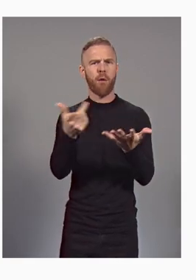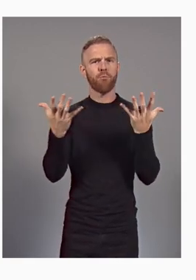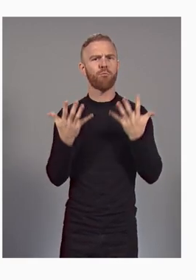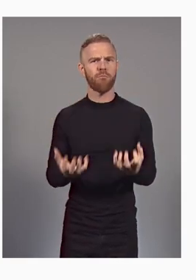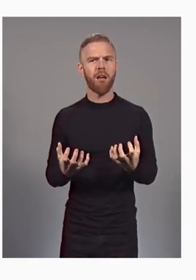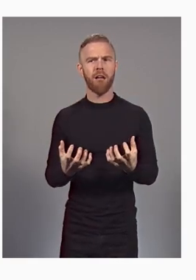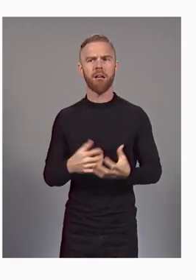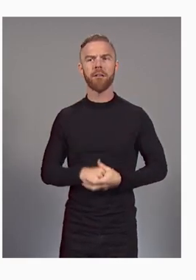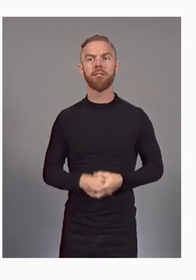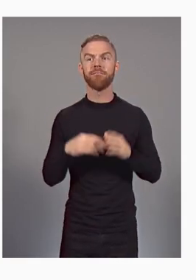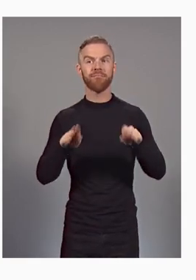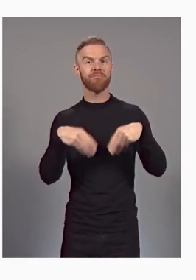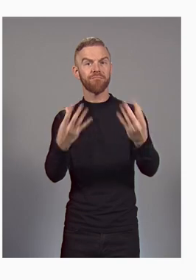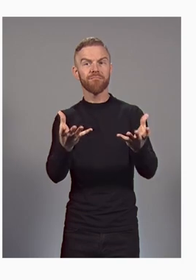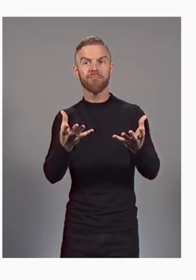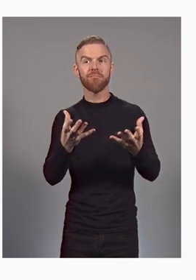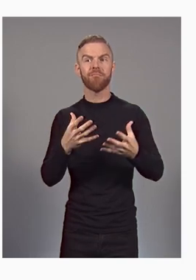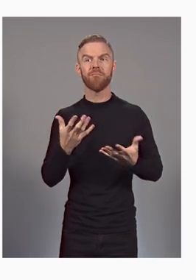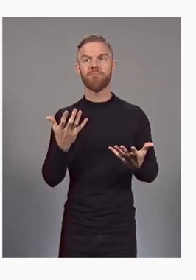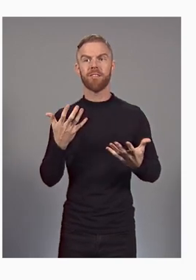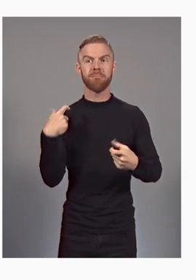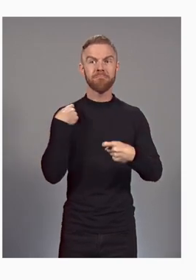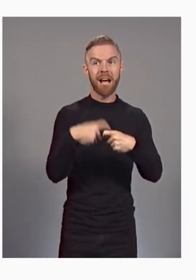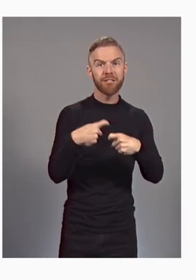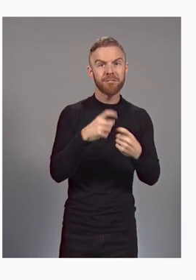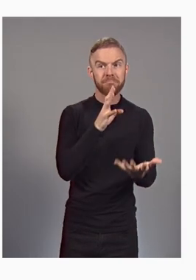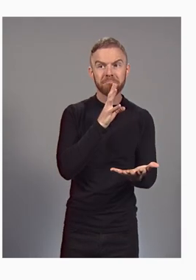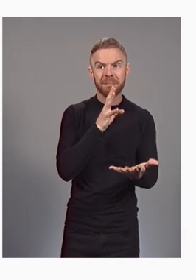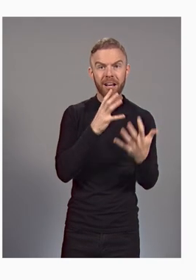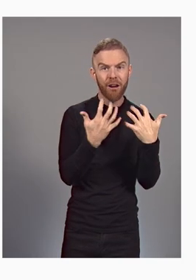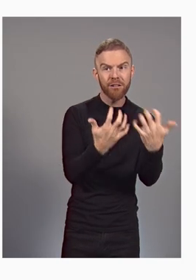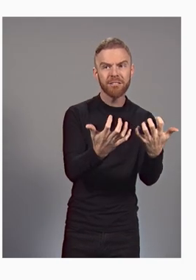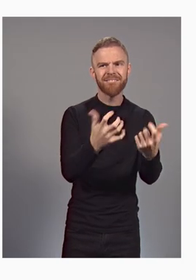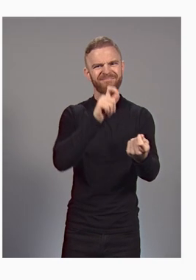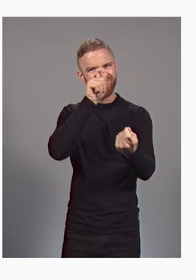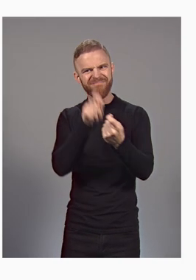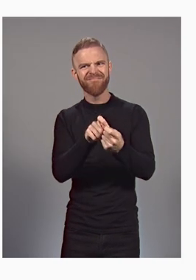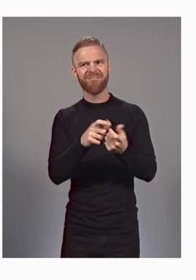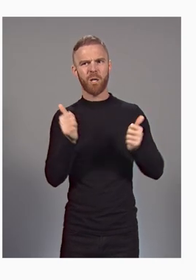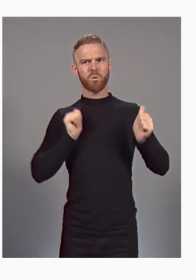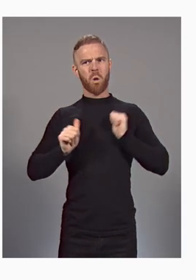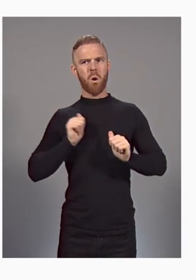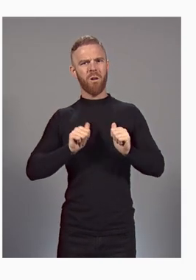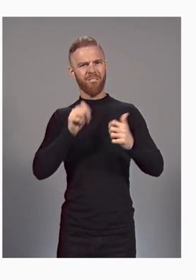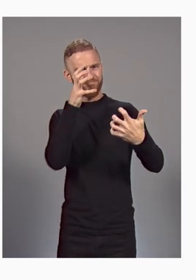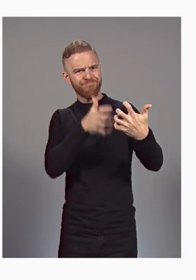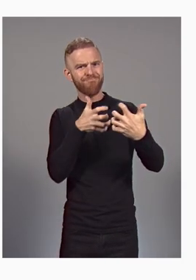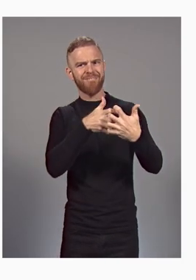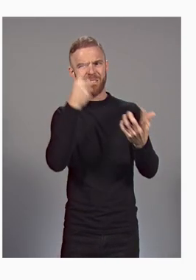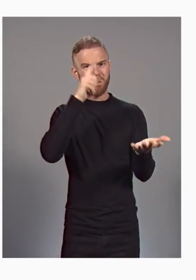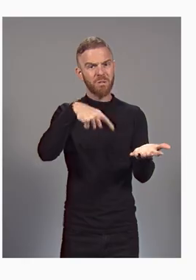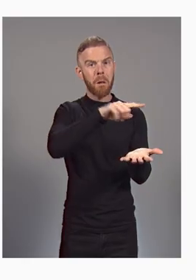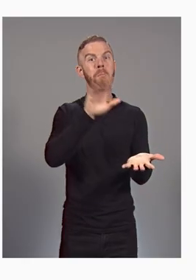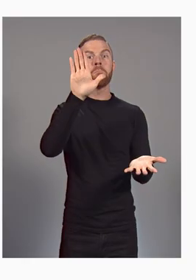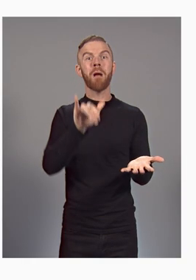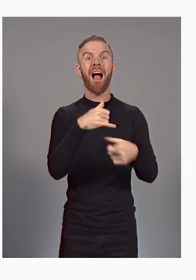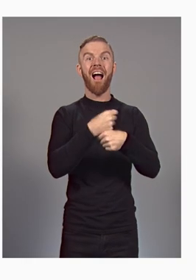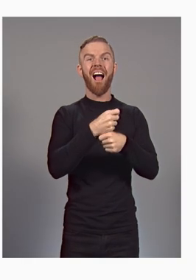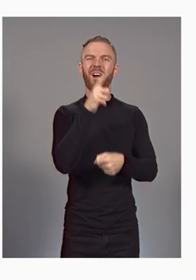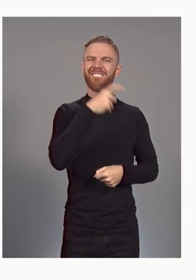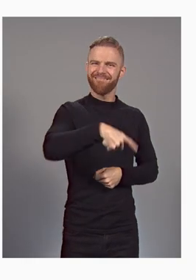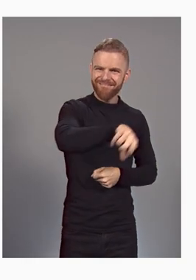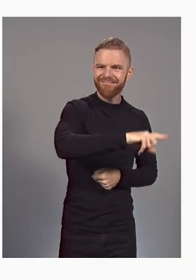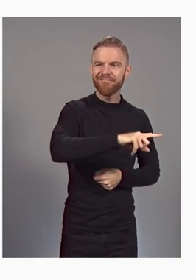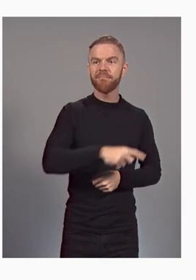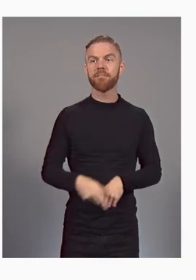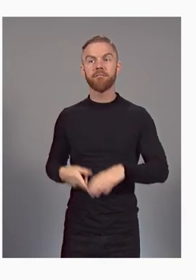Spanish-speaking audiences content specifically made for them by them. Analyzing CAT scans for